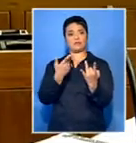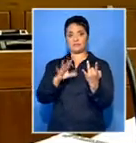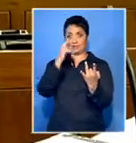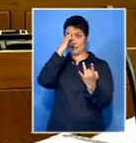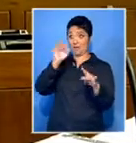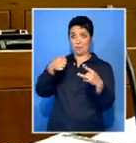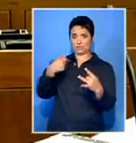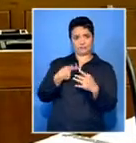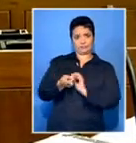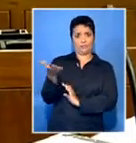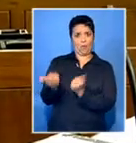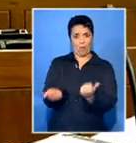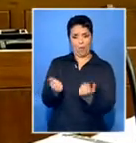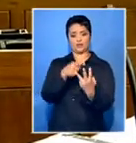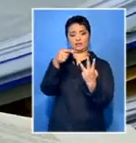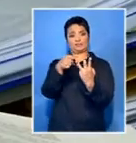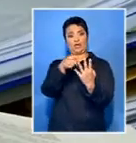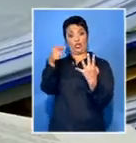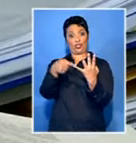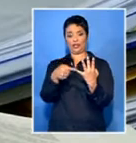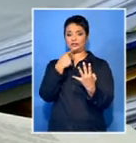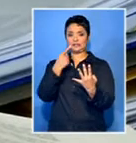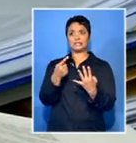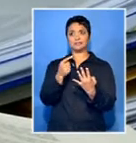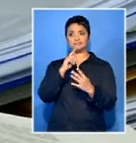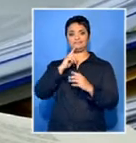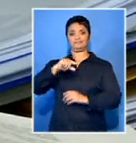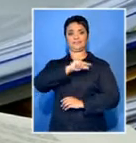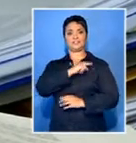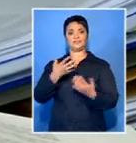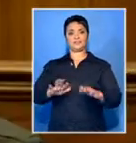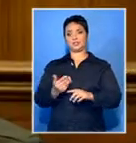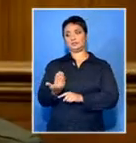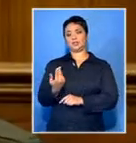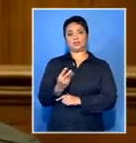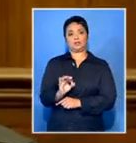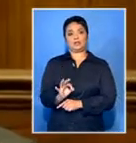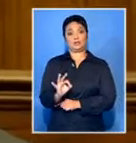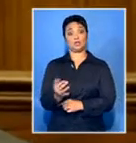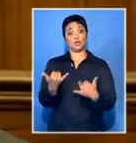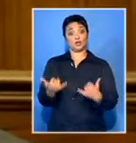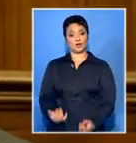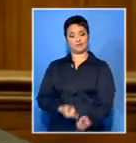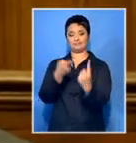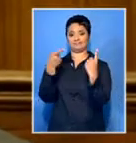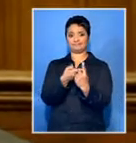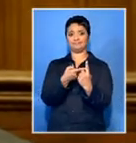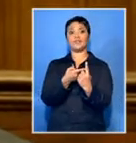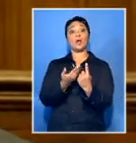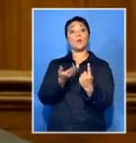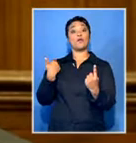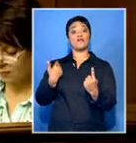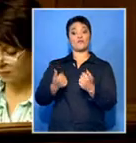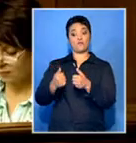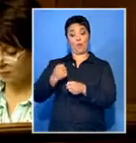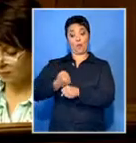declared unfit to stand trial, while a third pleaded guilty to conspiracy charges in 2013. Today, a former employee of Prince